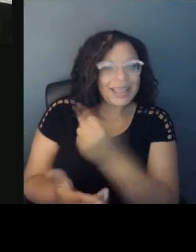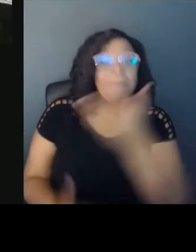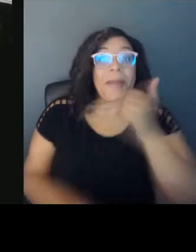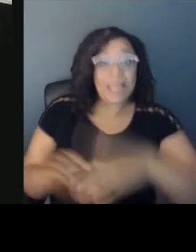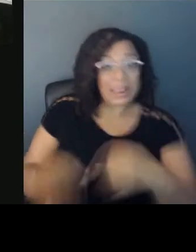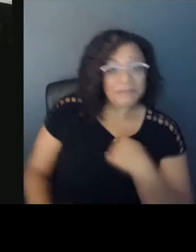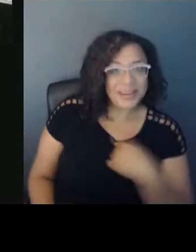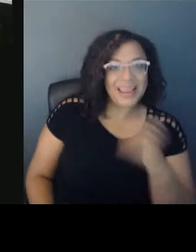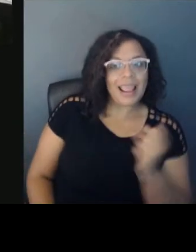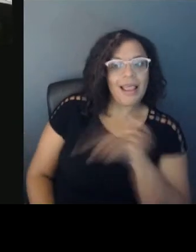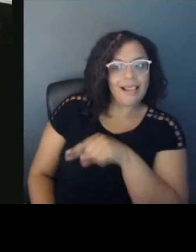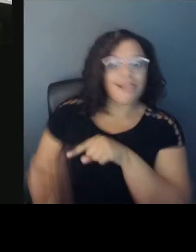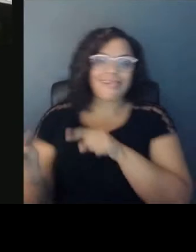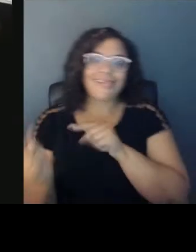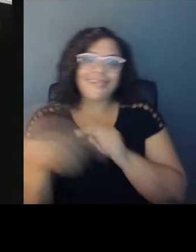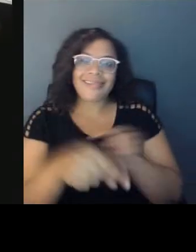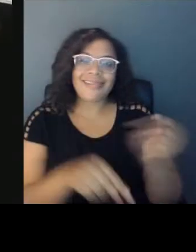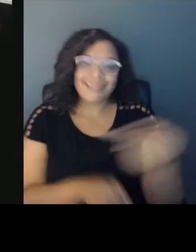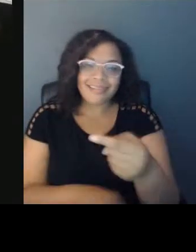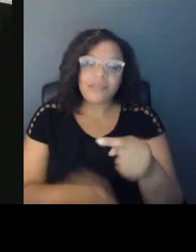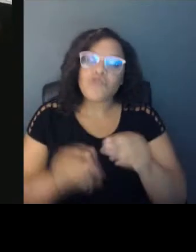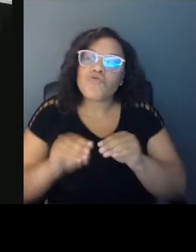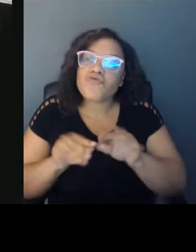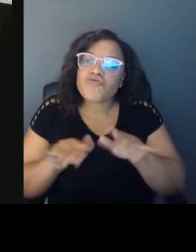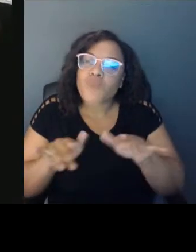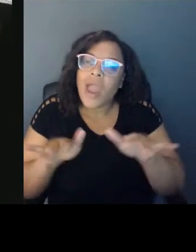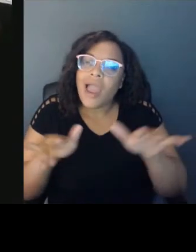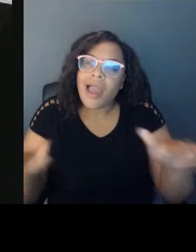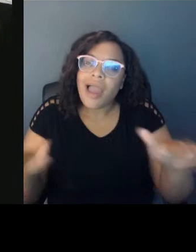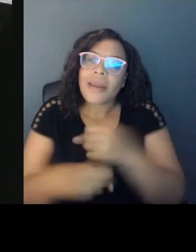So just to spread that and make sure that we get it done.